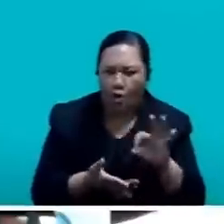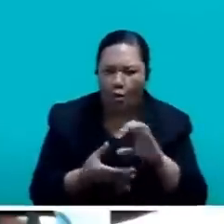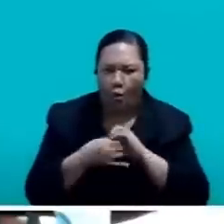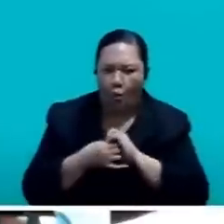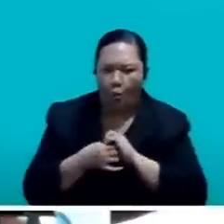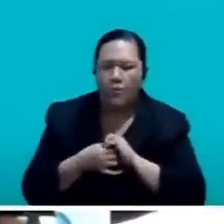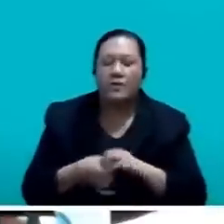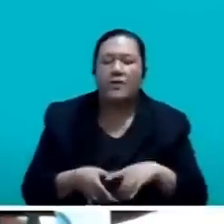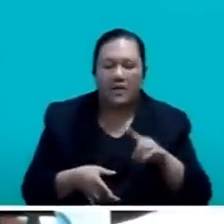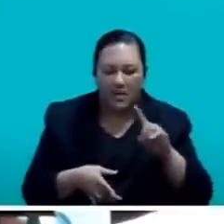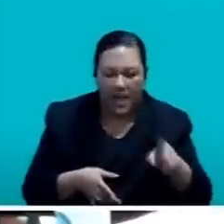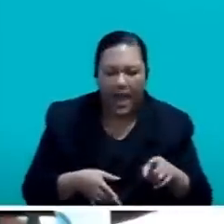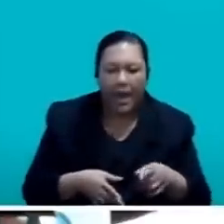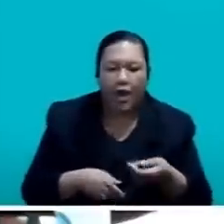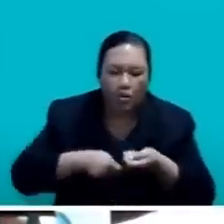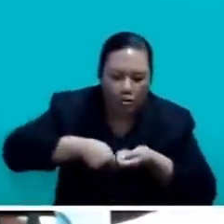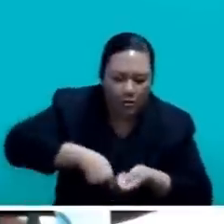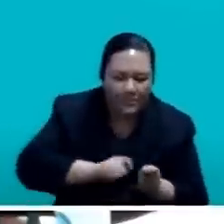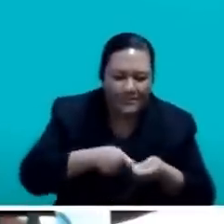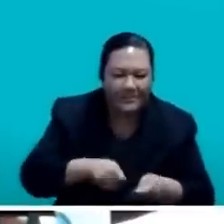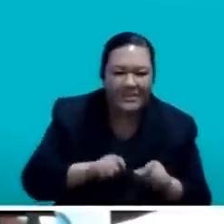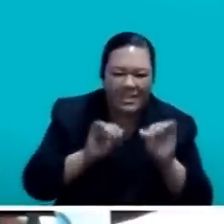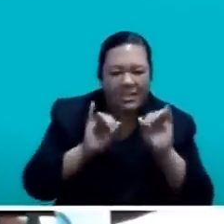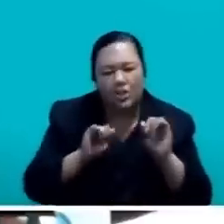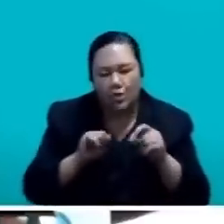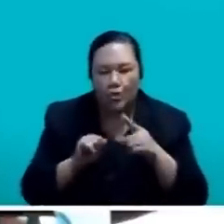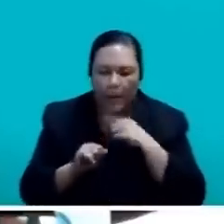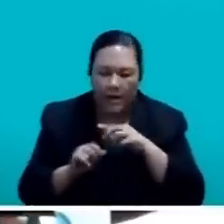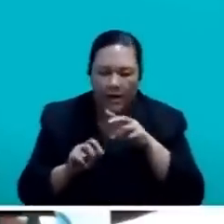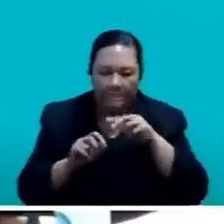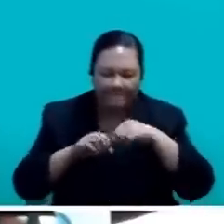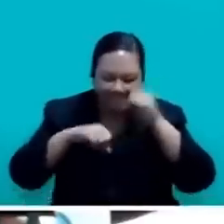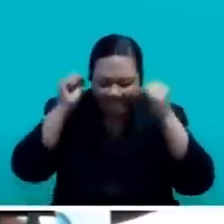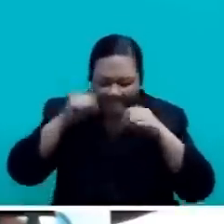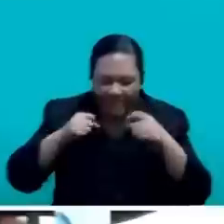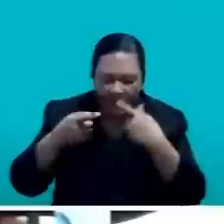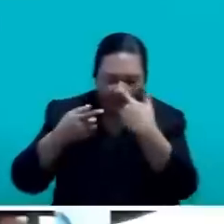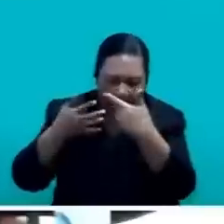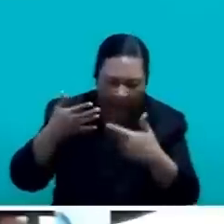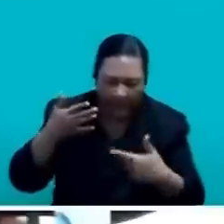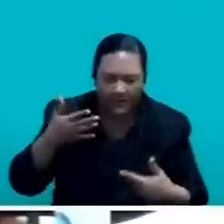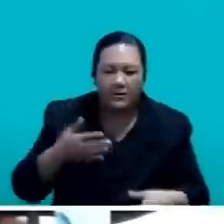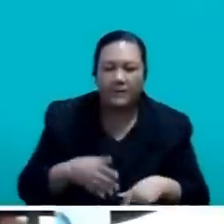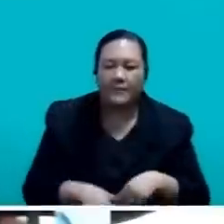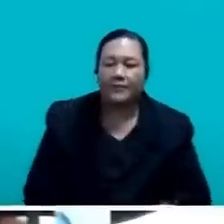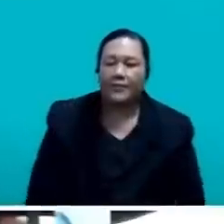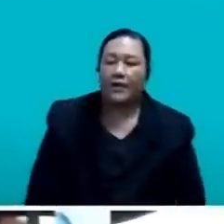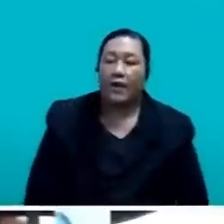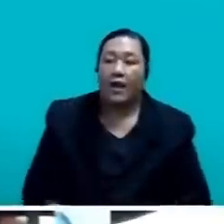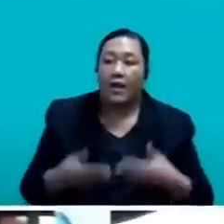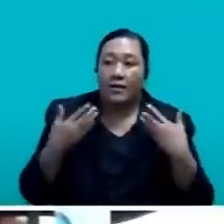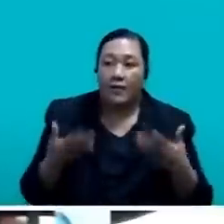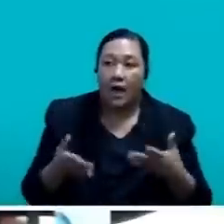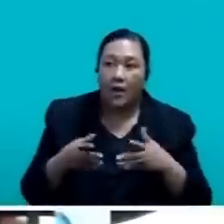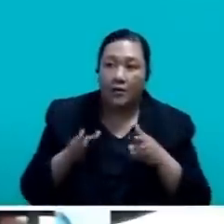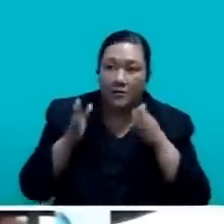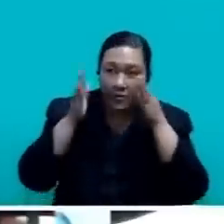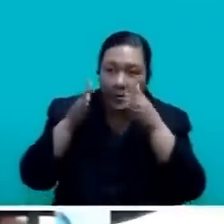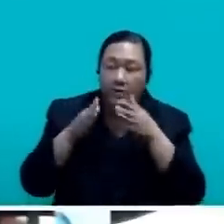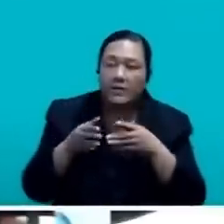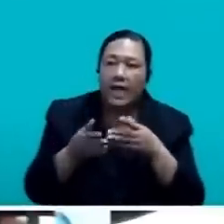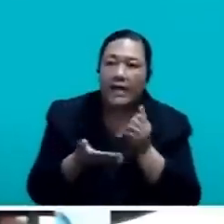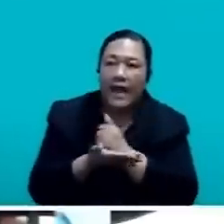seat, let us look at some real cooked up numbers